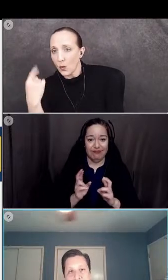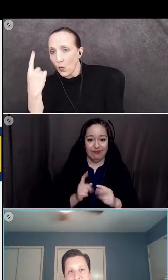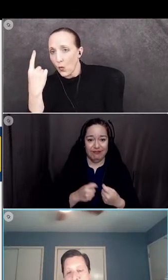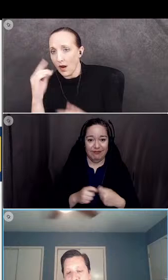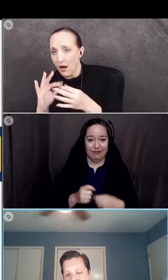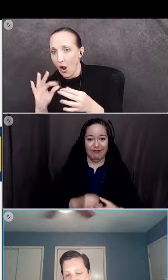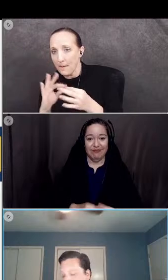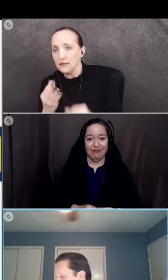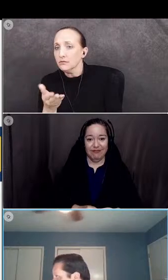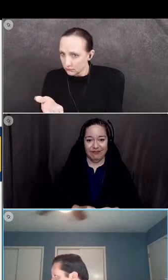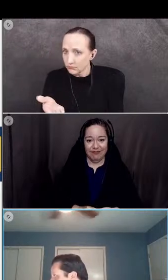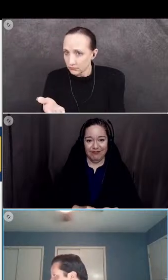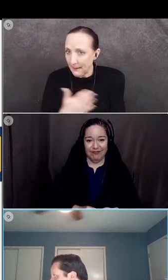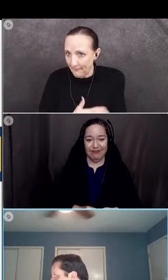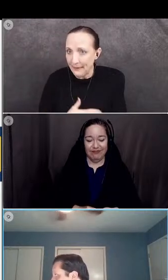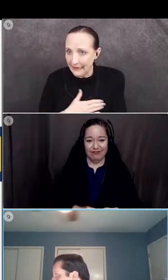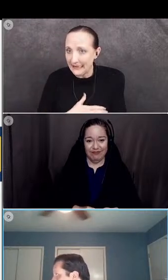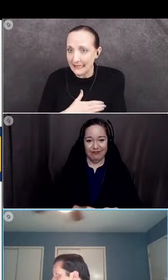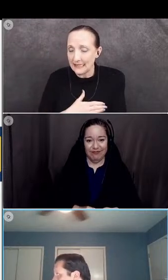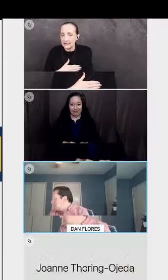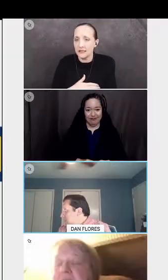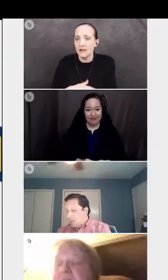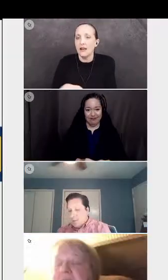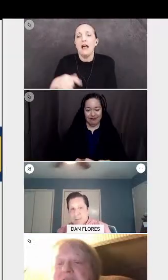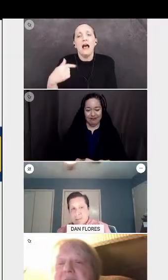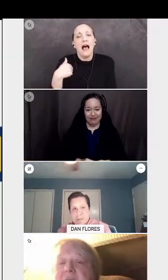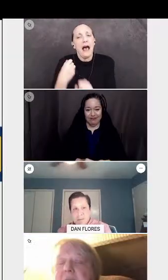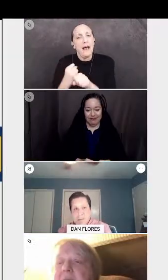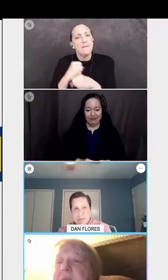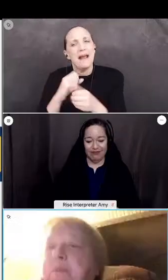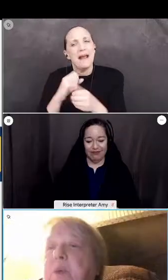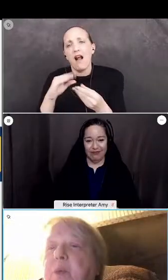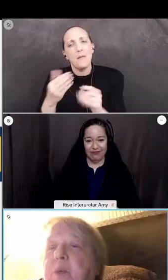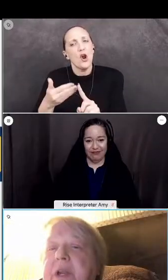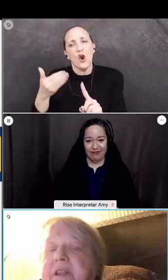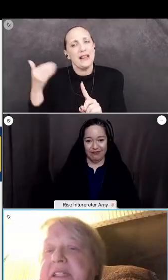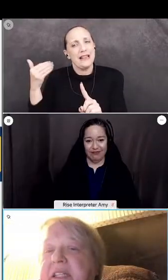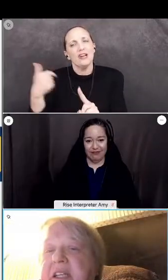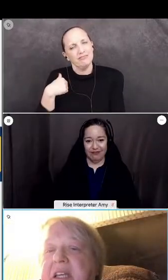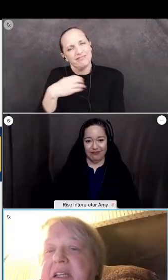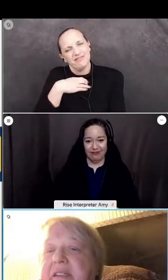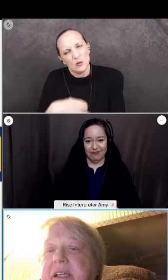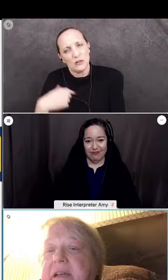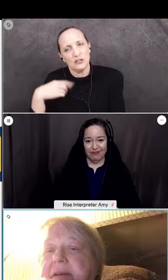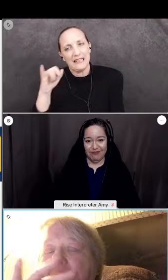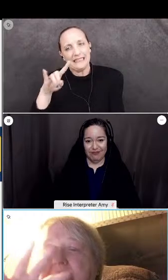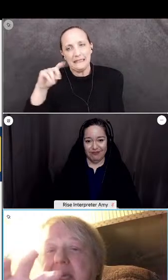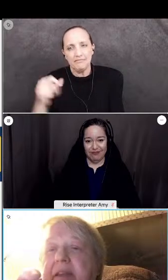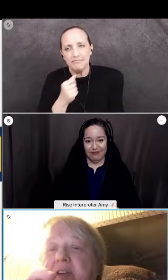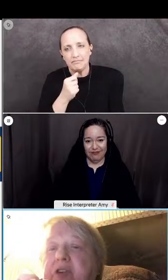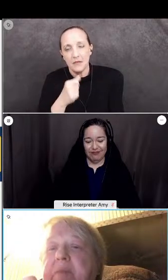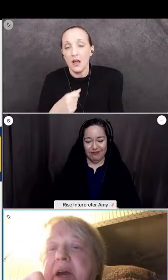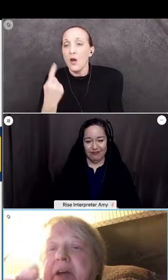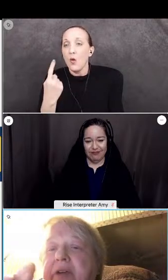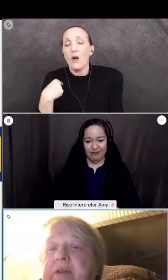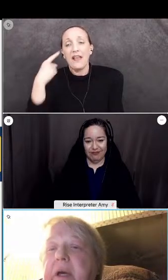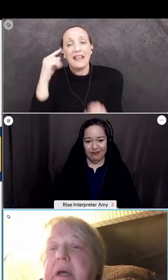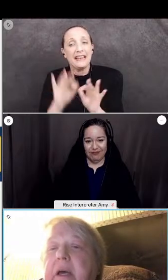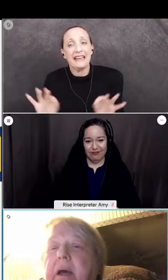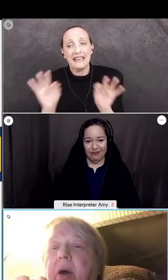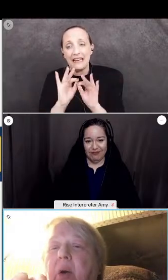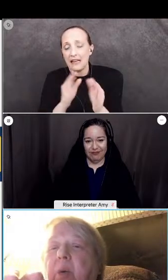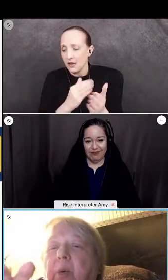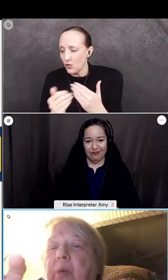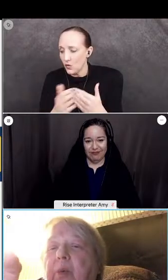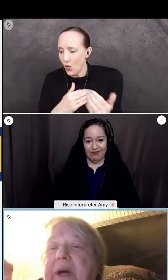please i didn't make it earlier and i wish i had one of the things that i think is key that no matter